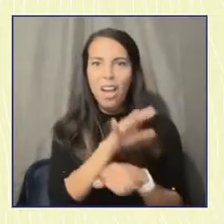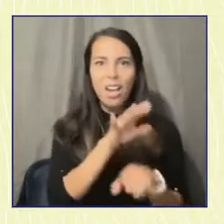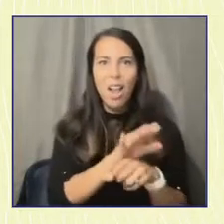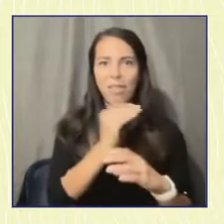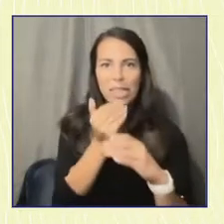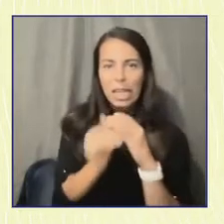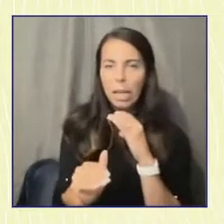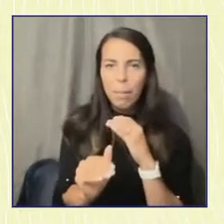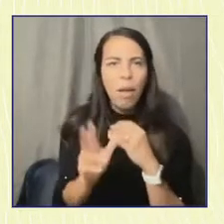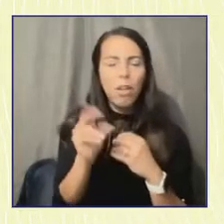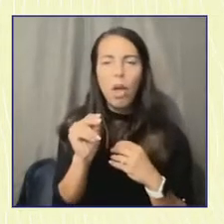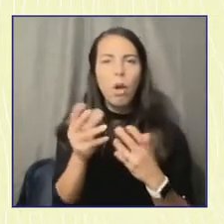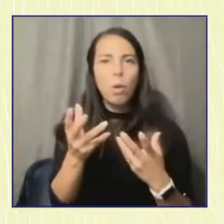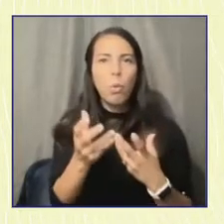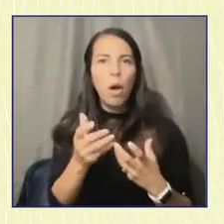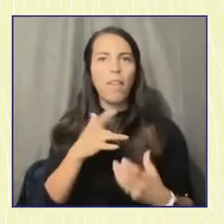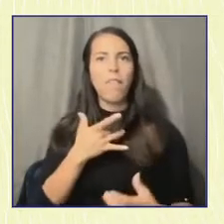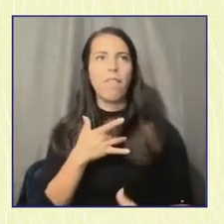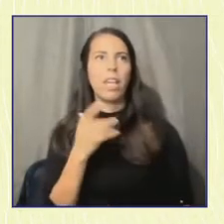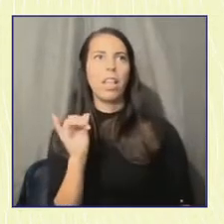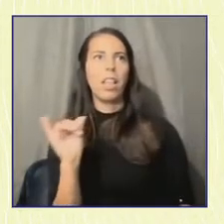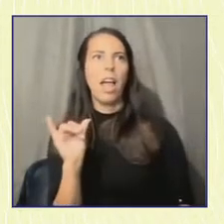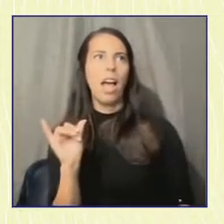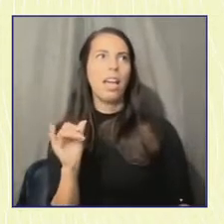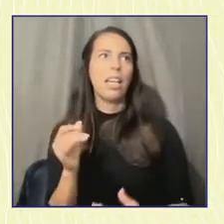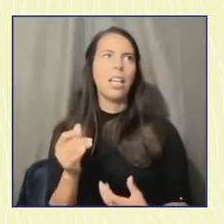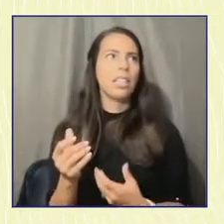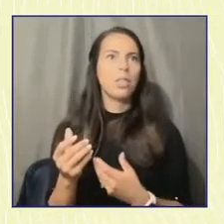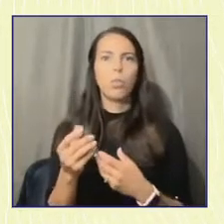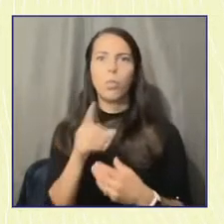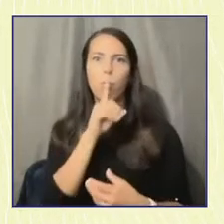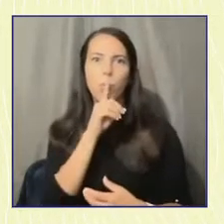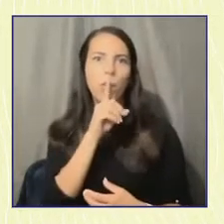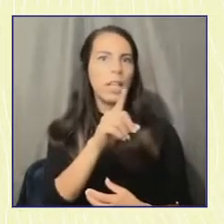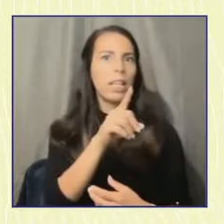They want to feel like, you know, it's a more dynamic relationship.